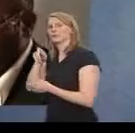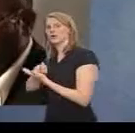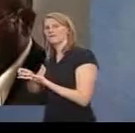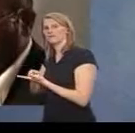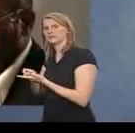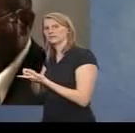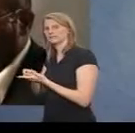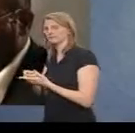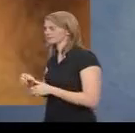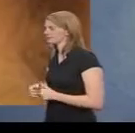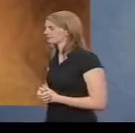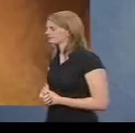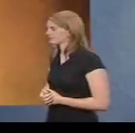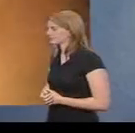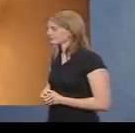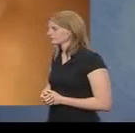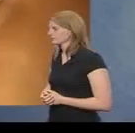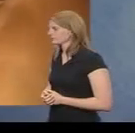my office.